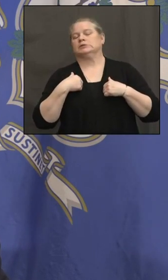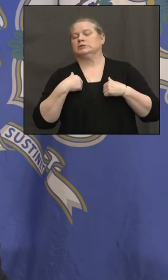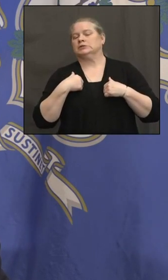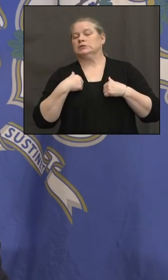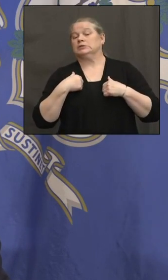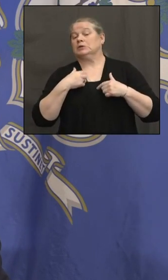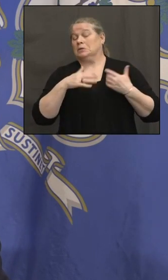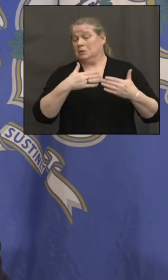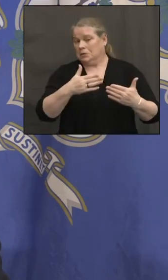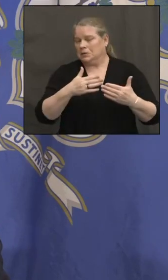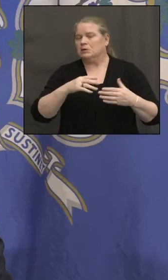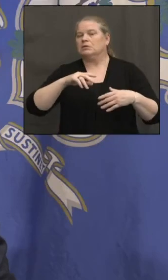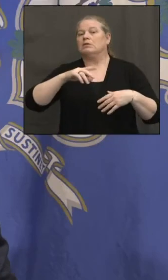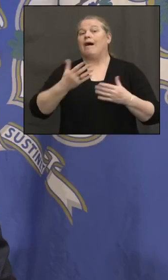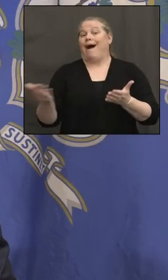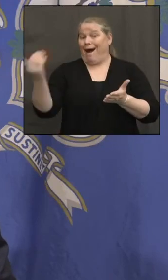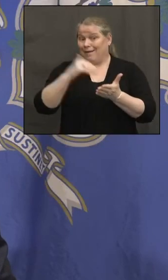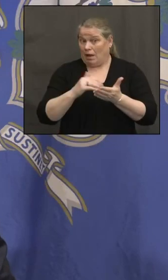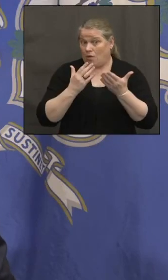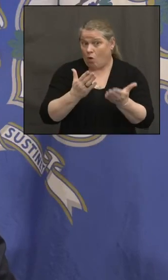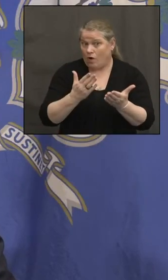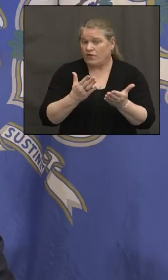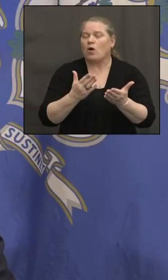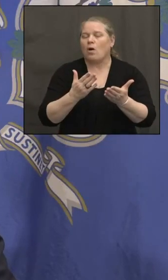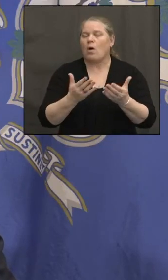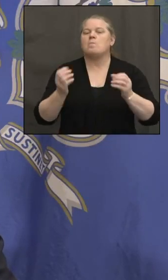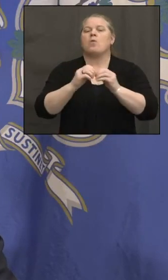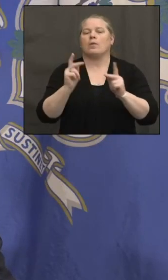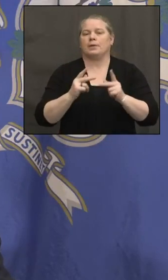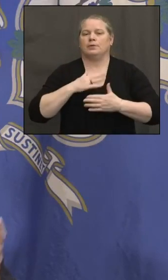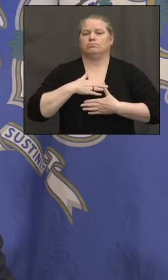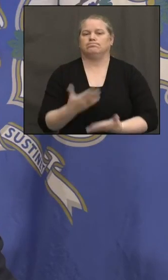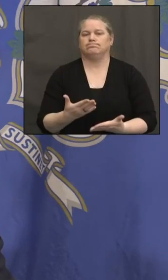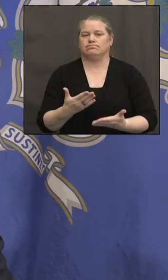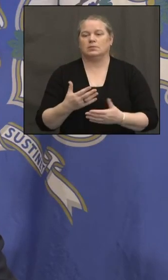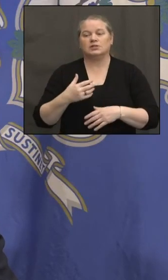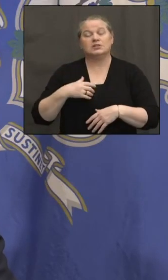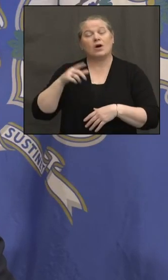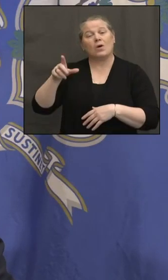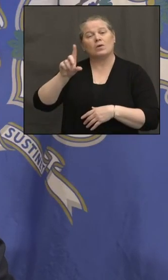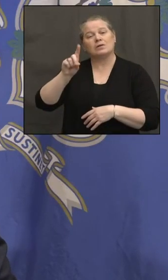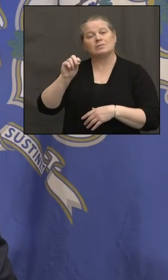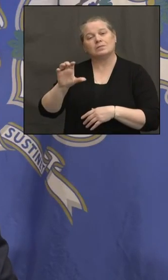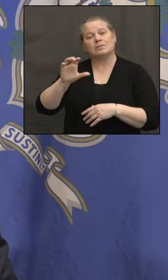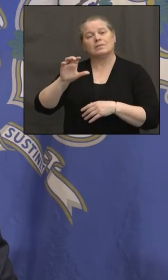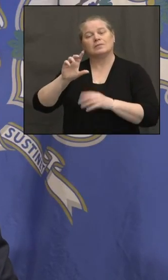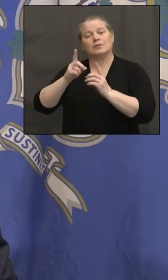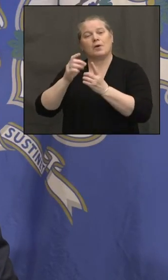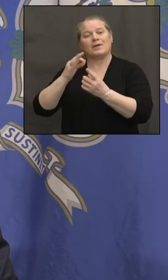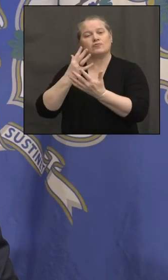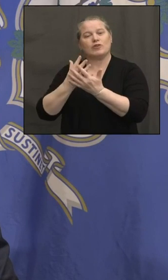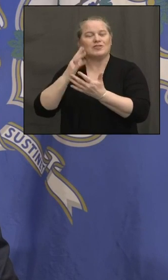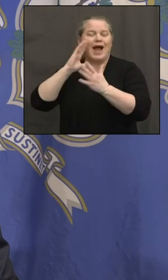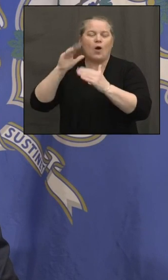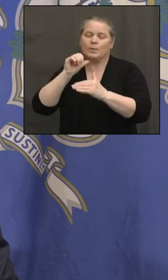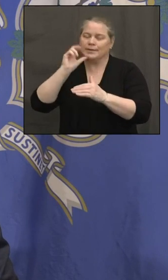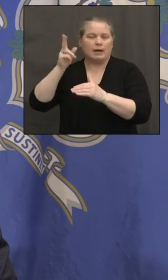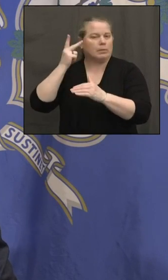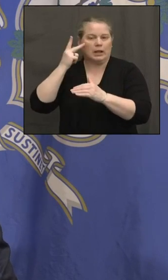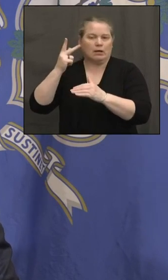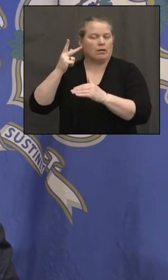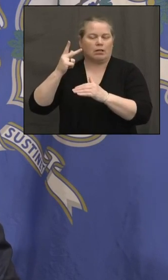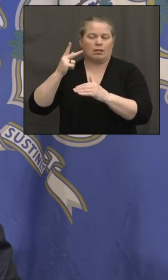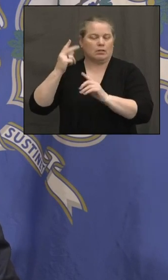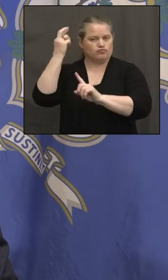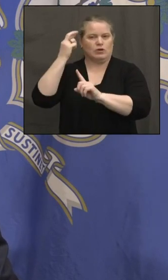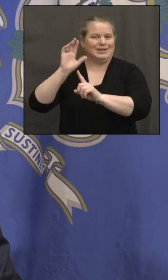vaccinated. So I'd like to think that what's going on and say in the correctional facilities is not a political statement. It was just some hesitancy, and I'd like